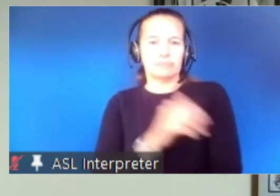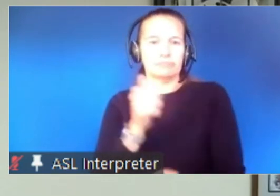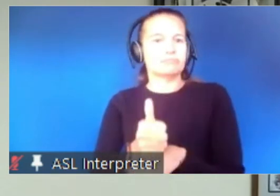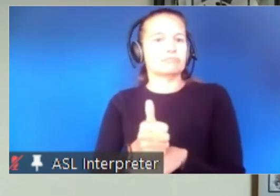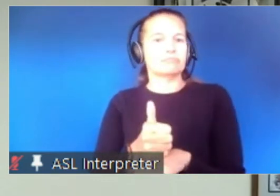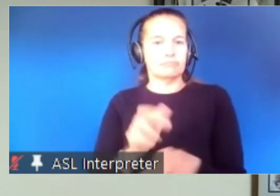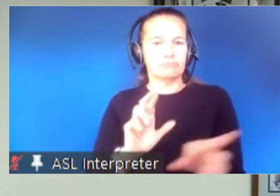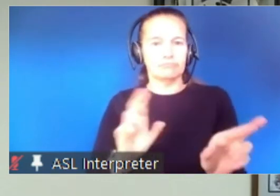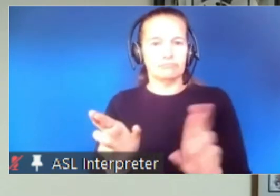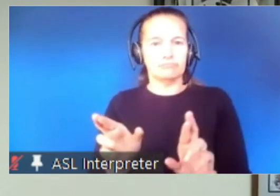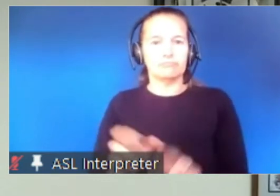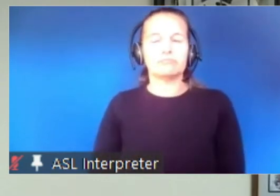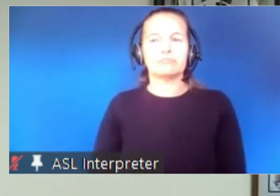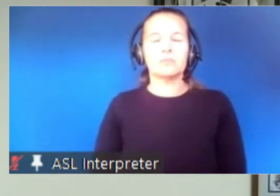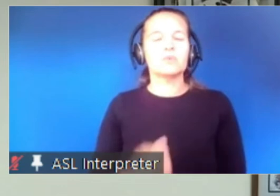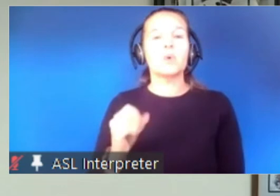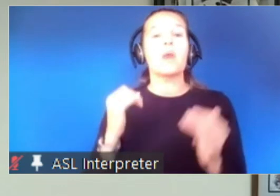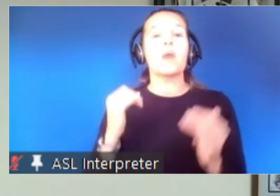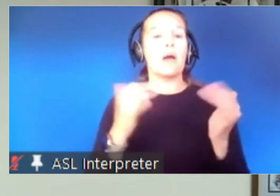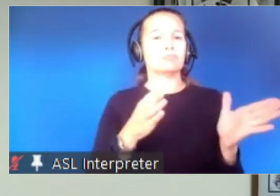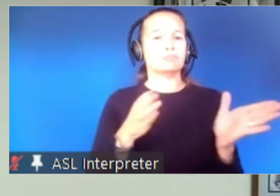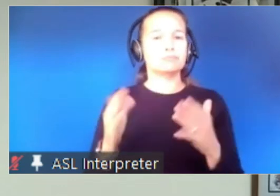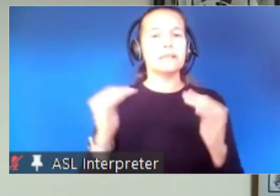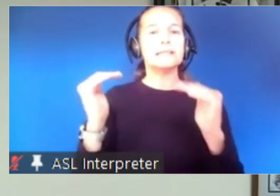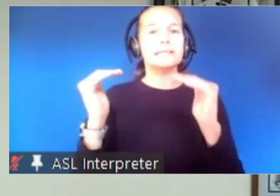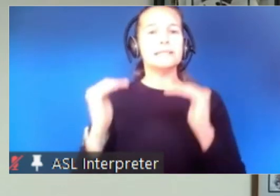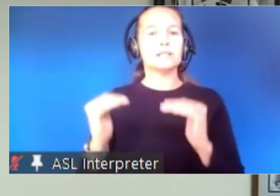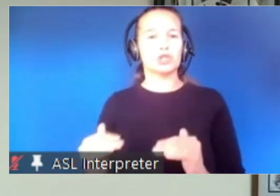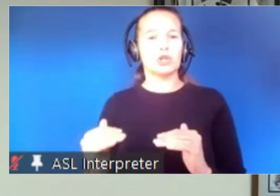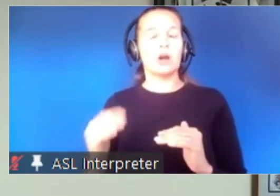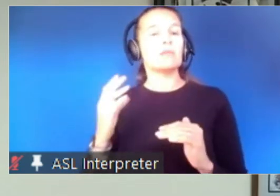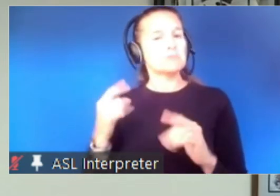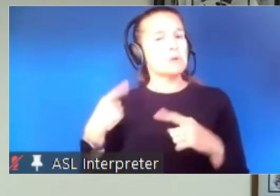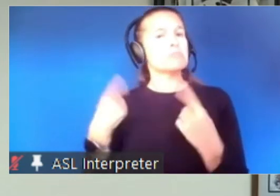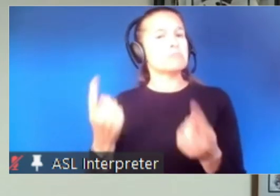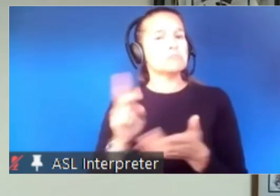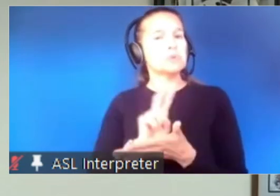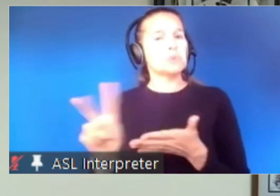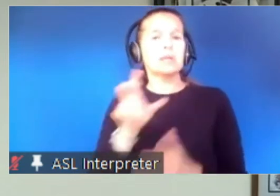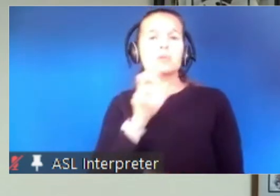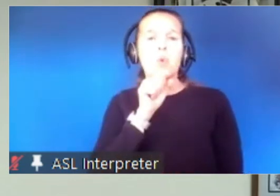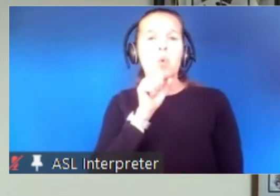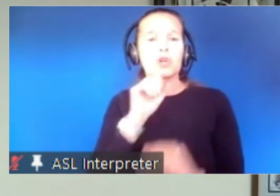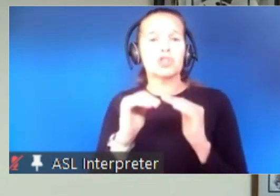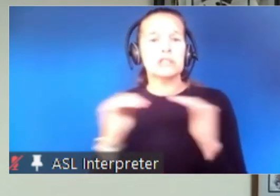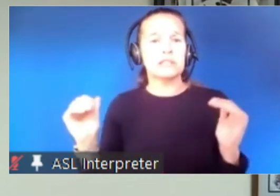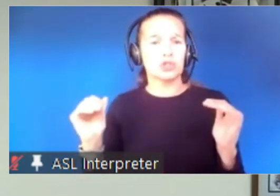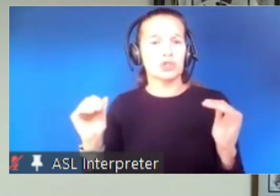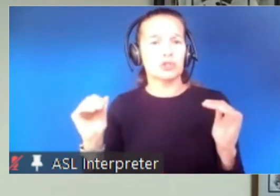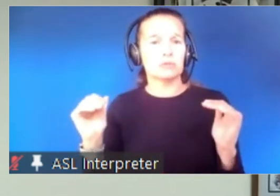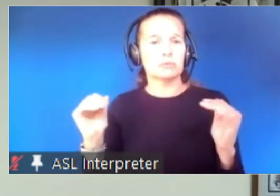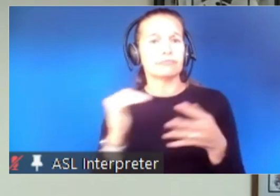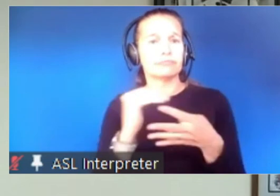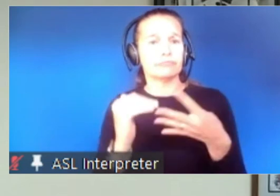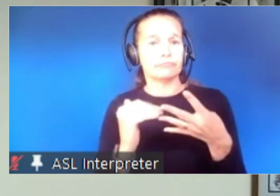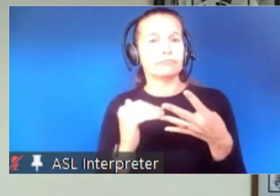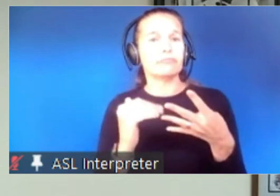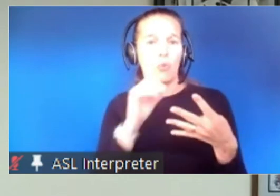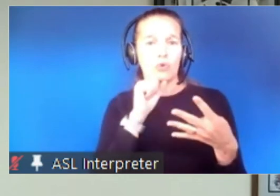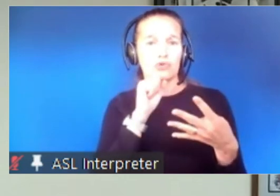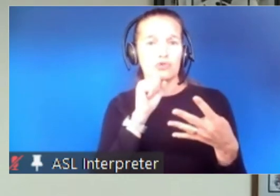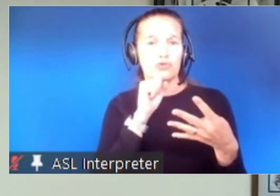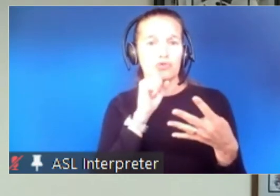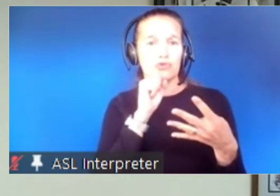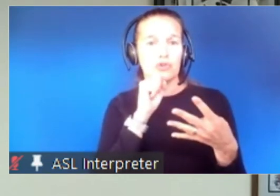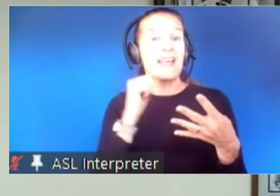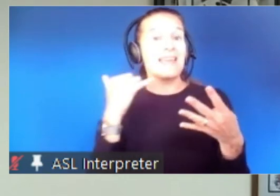Our tiers we are in the orange tier for almost two weeks now. To earn the yellow tier status we will